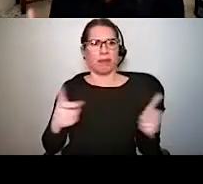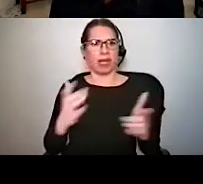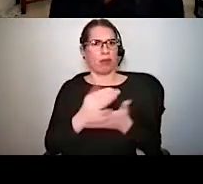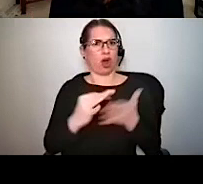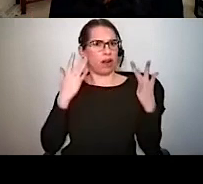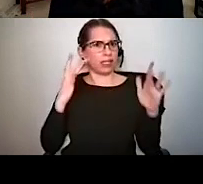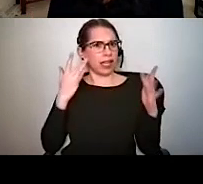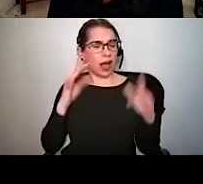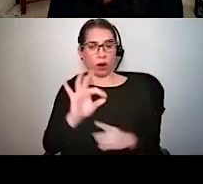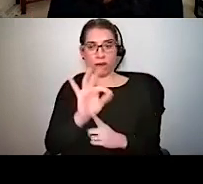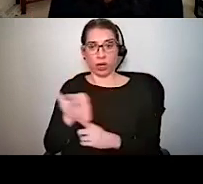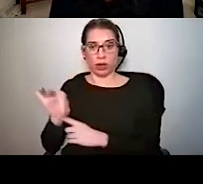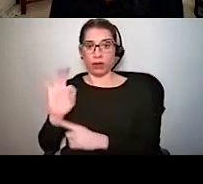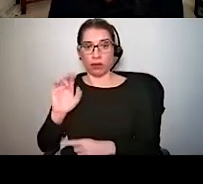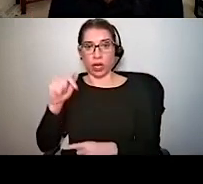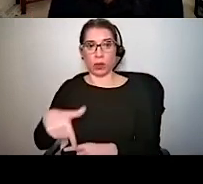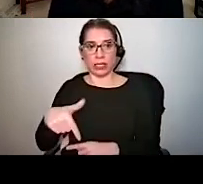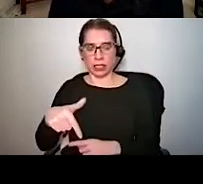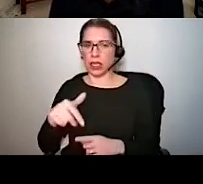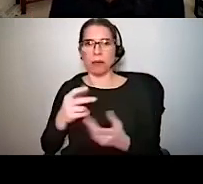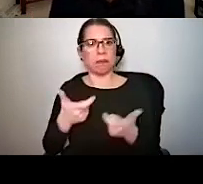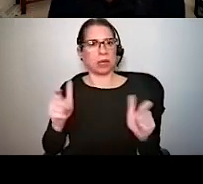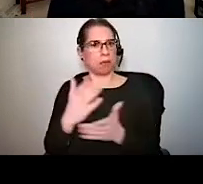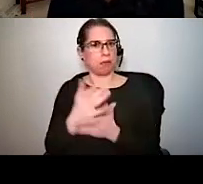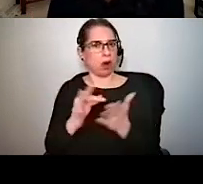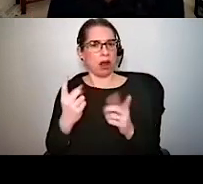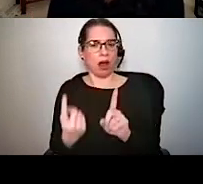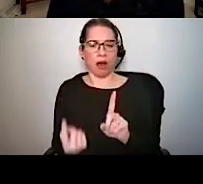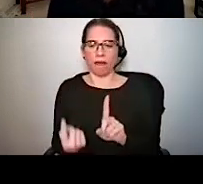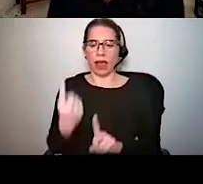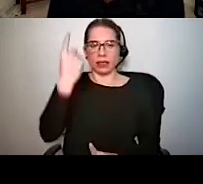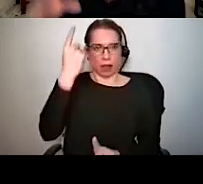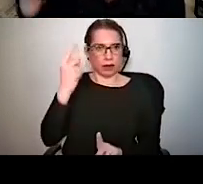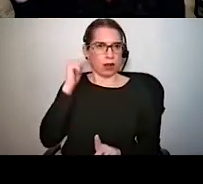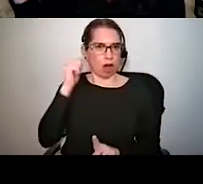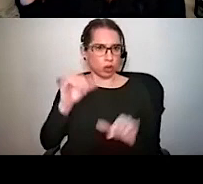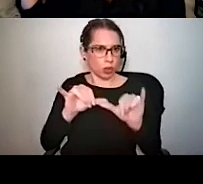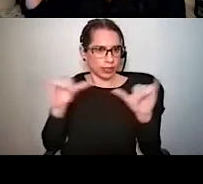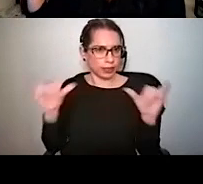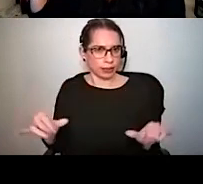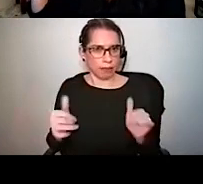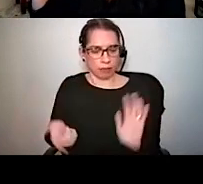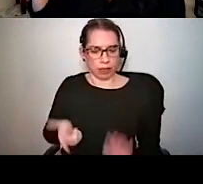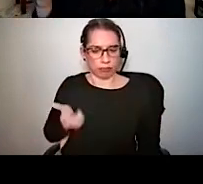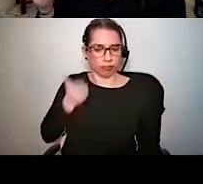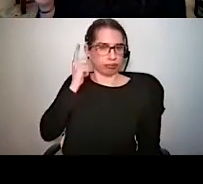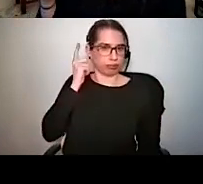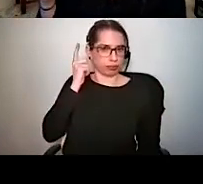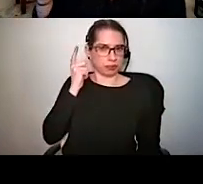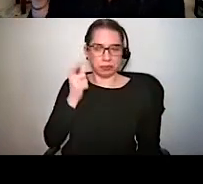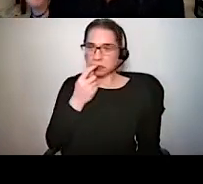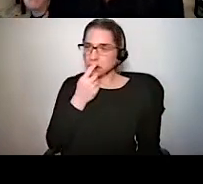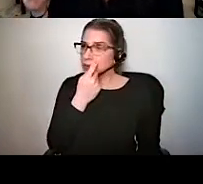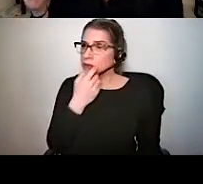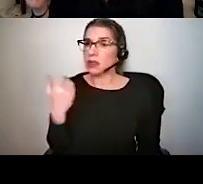really prominent feature in the ASN auditory system. So earlier we saw how different guitar strings could produce